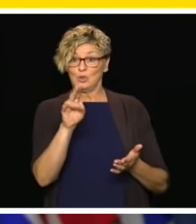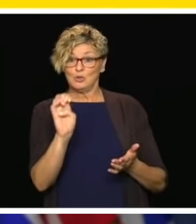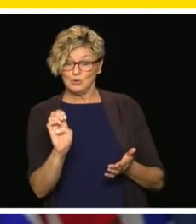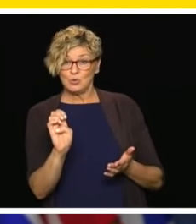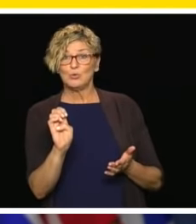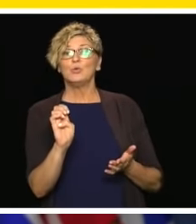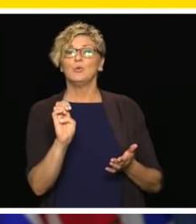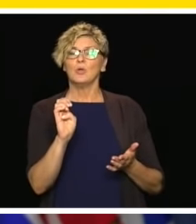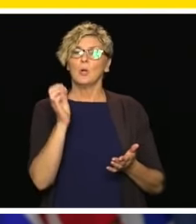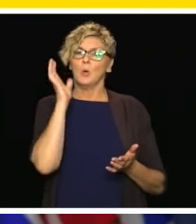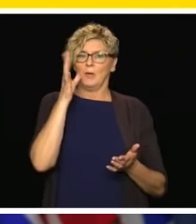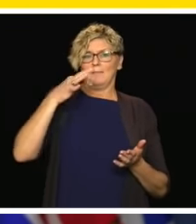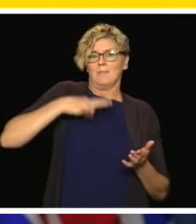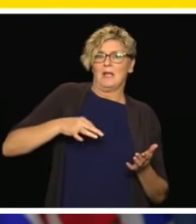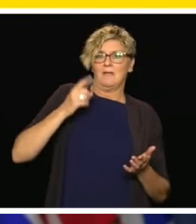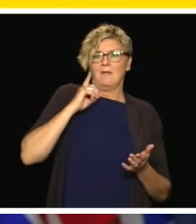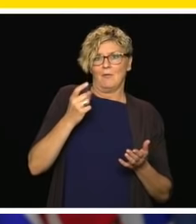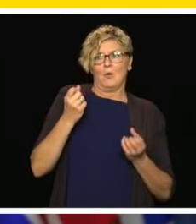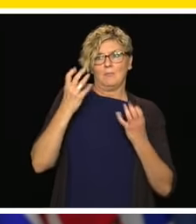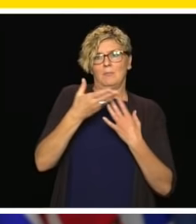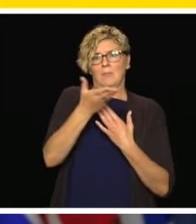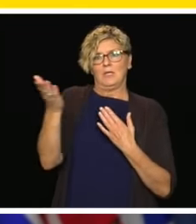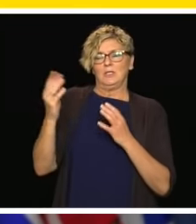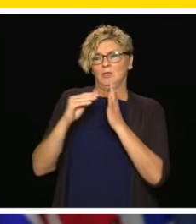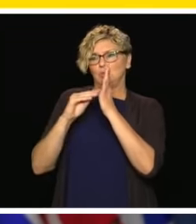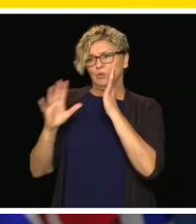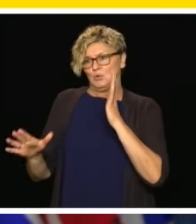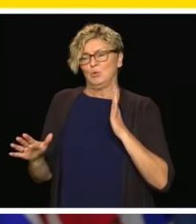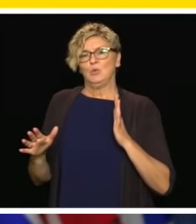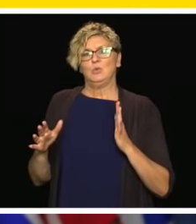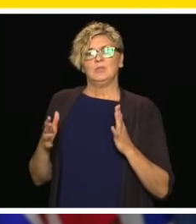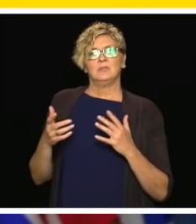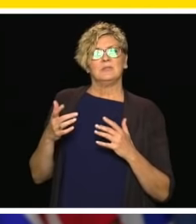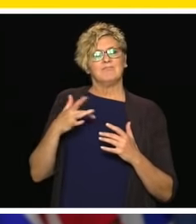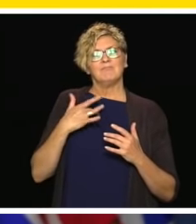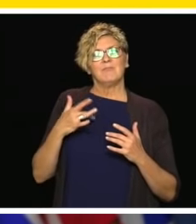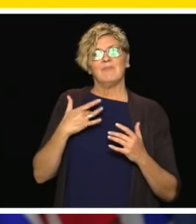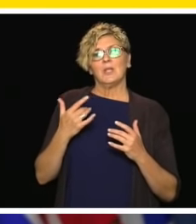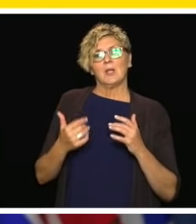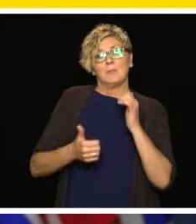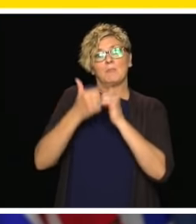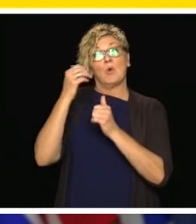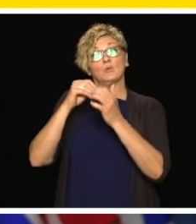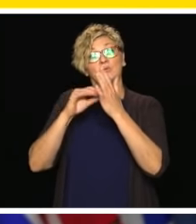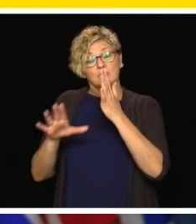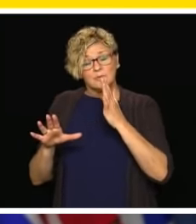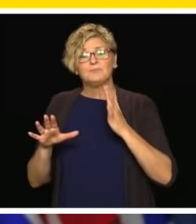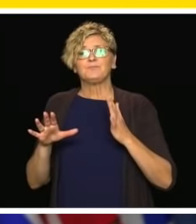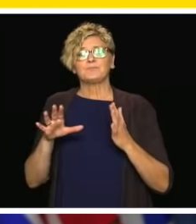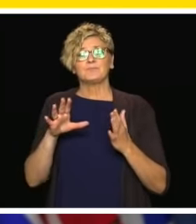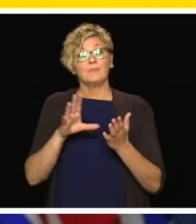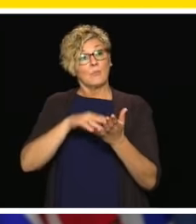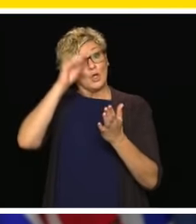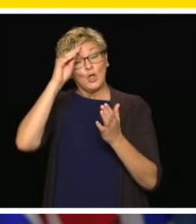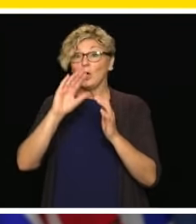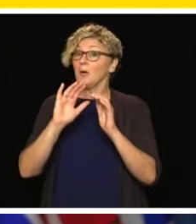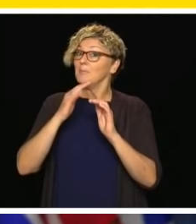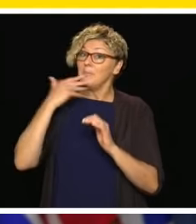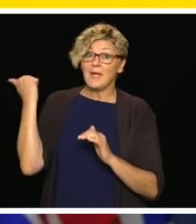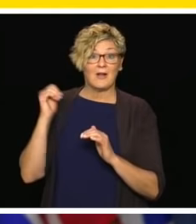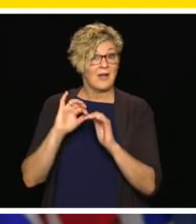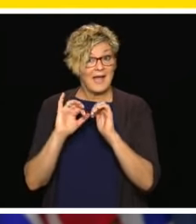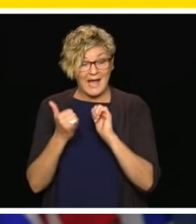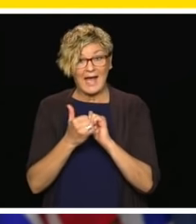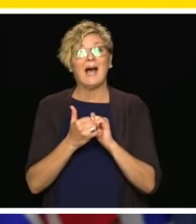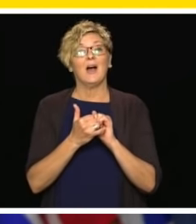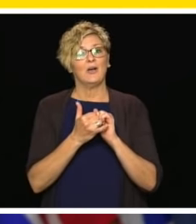when they can ask questions and receive direct attention from their teacher and support staff in a building. There's no